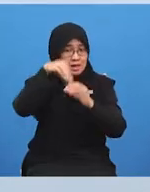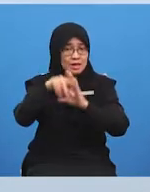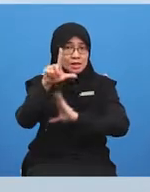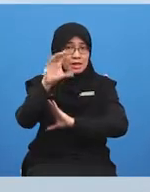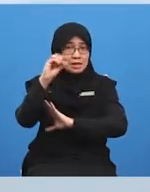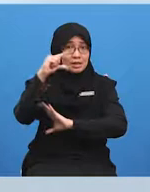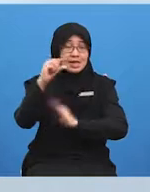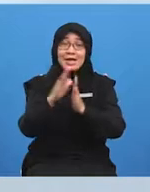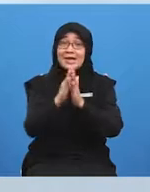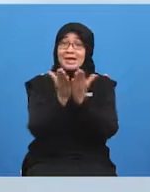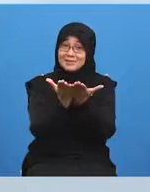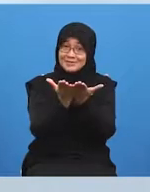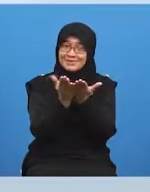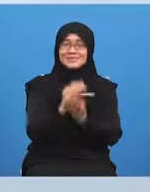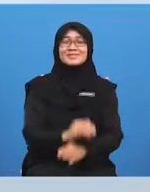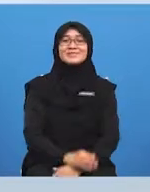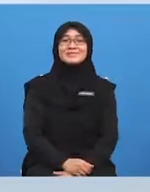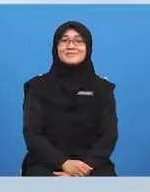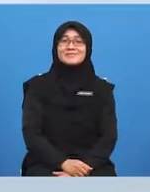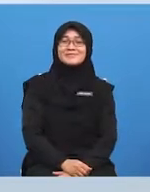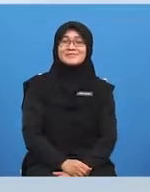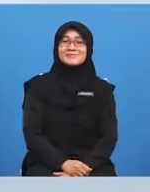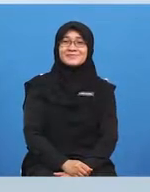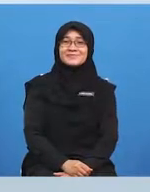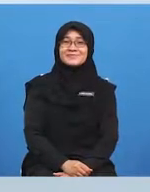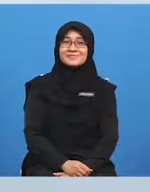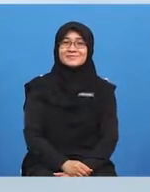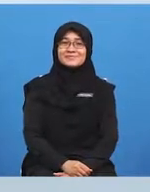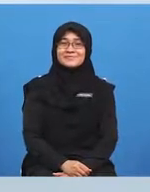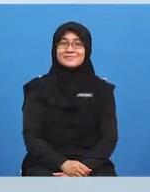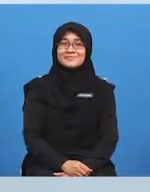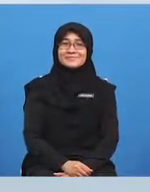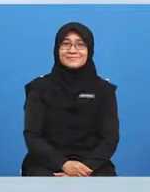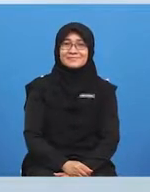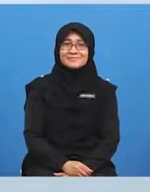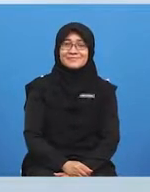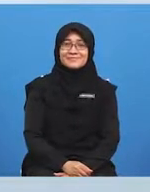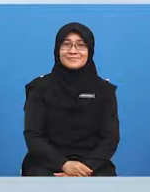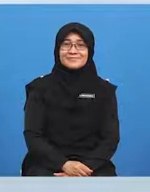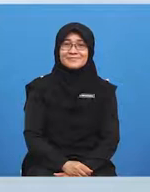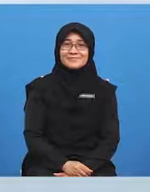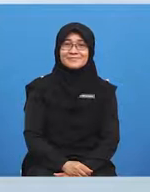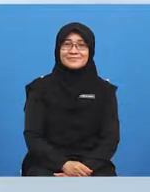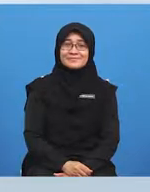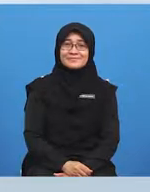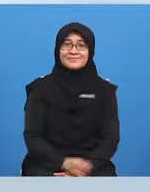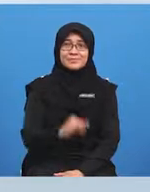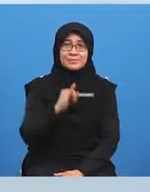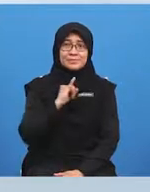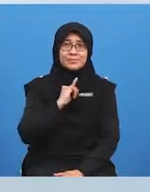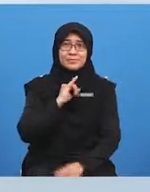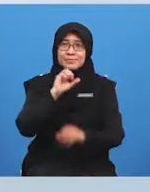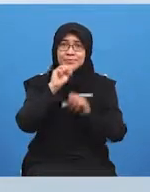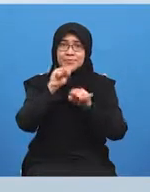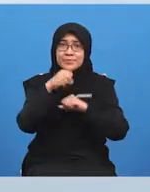great idea hmm but i wonder where they are i can